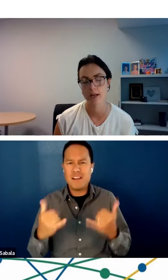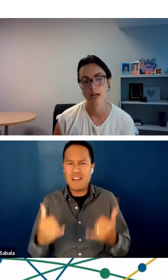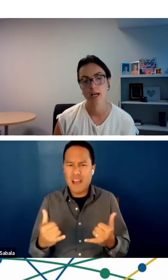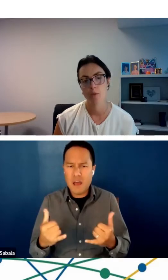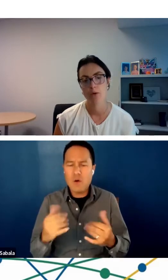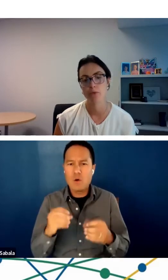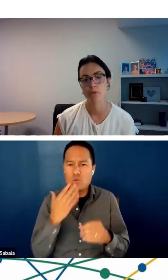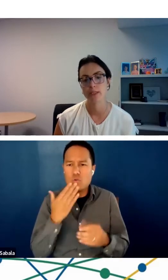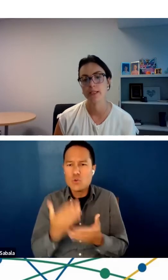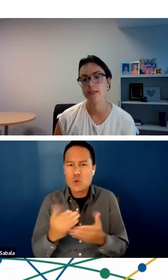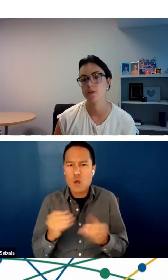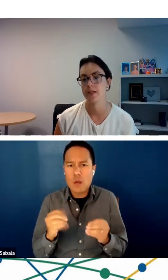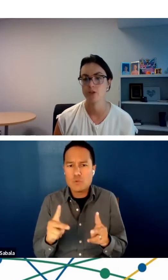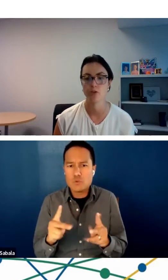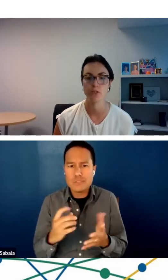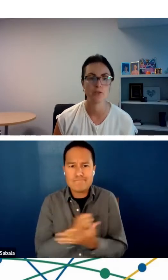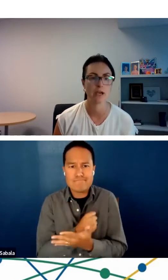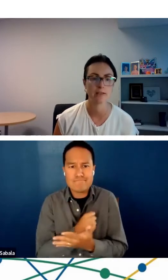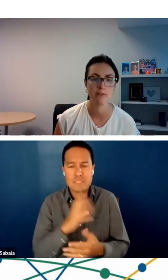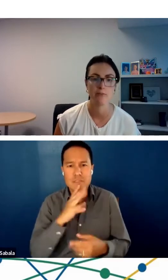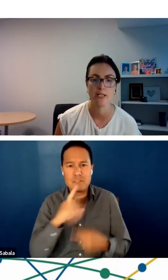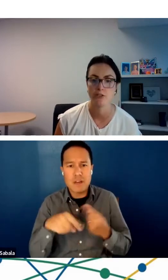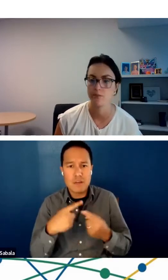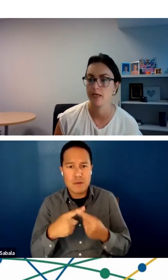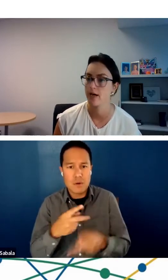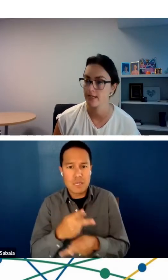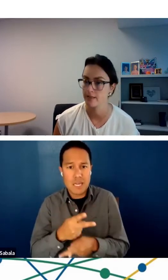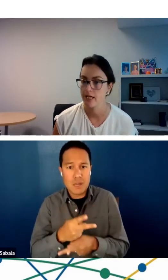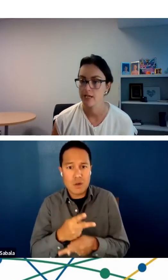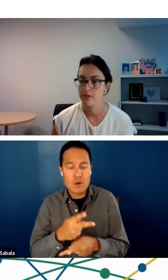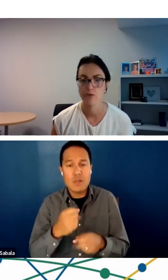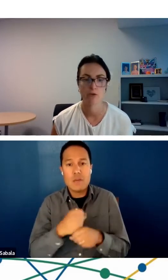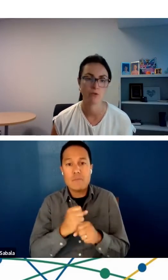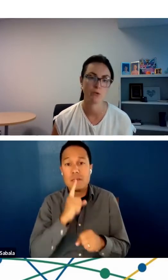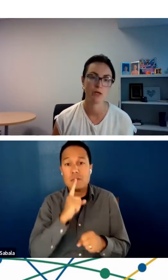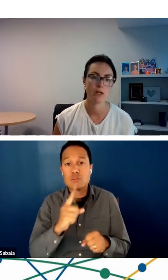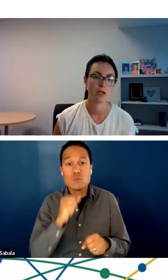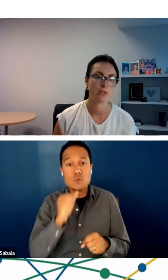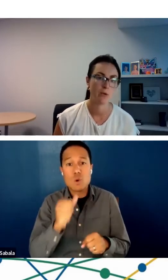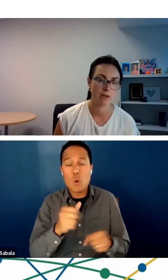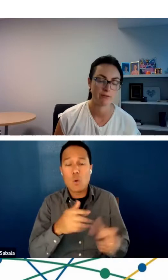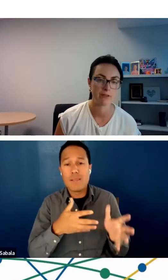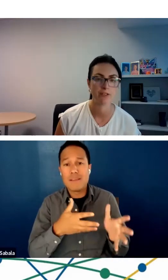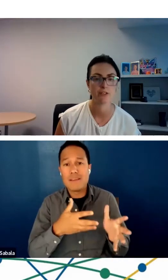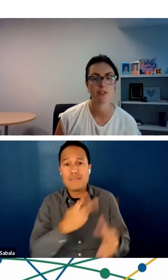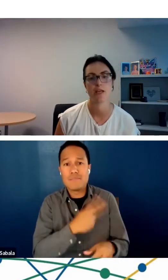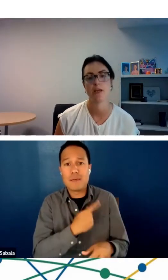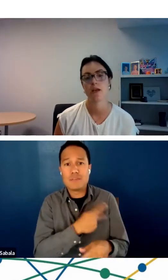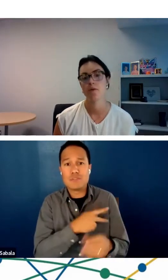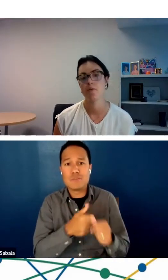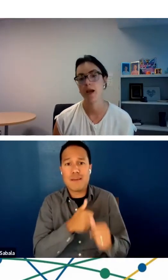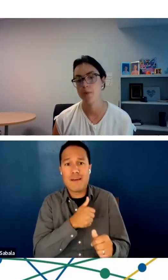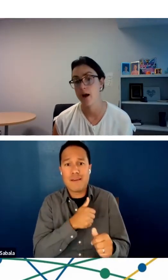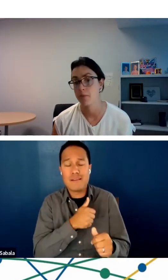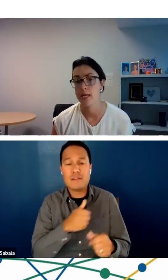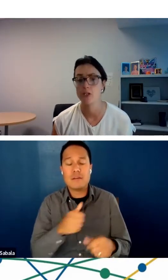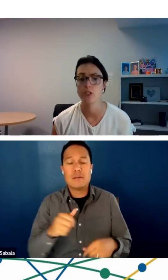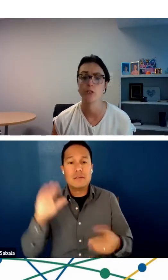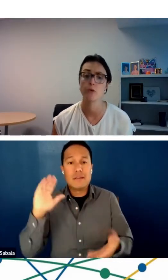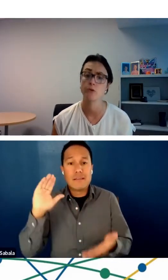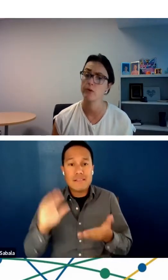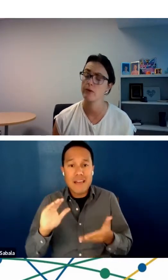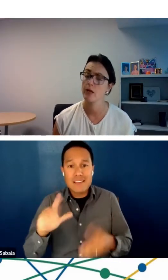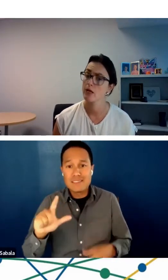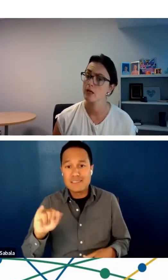to care, but we really need to make sure we do not leave patients behind. So those who are low health literacy, BIPOC